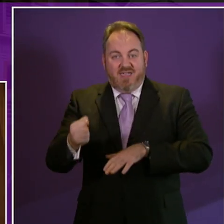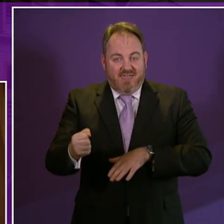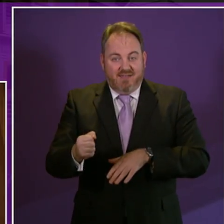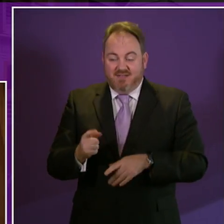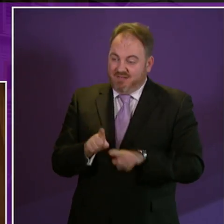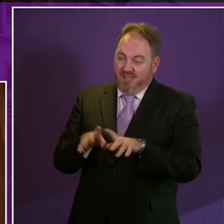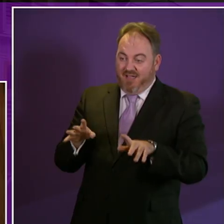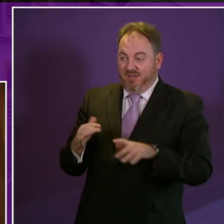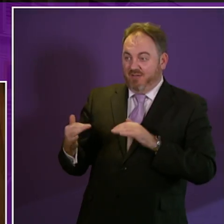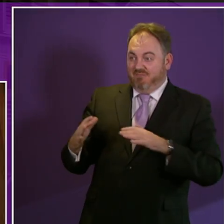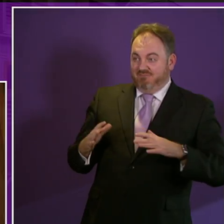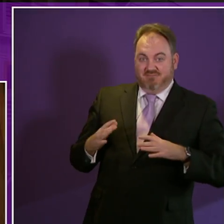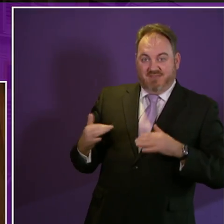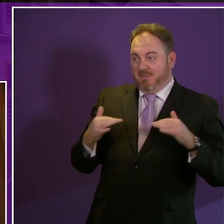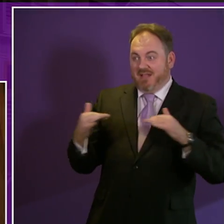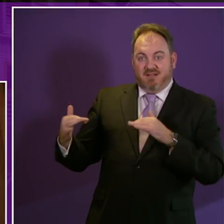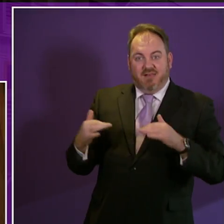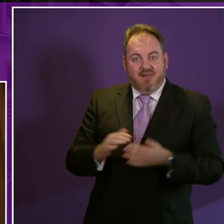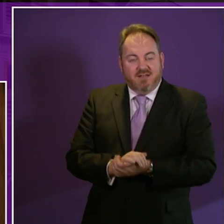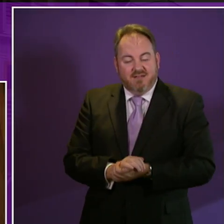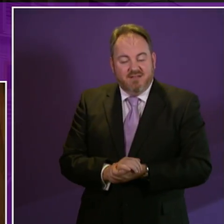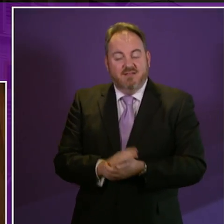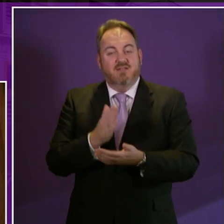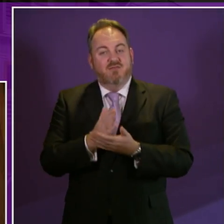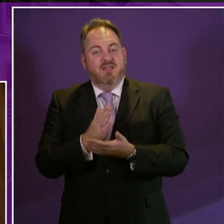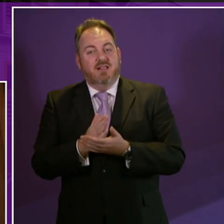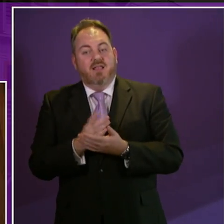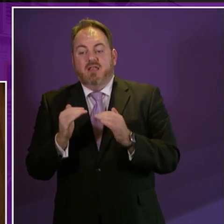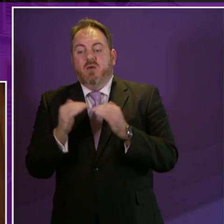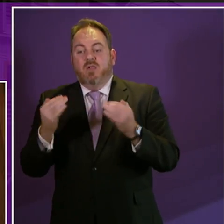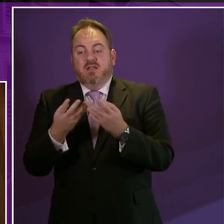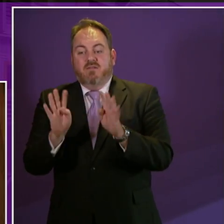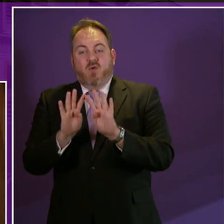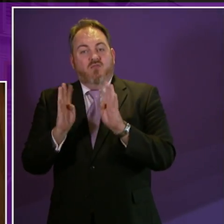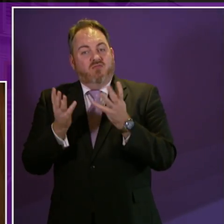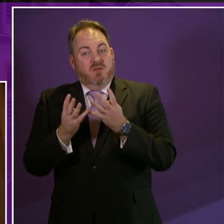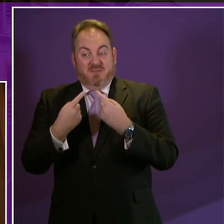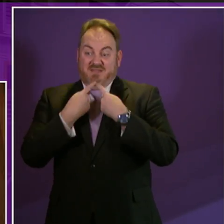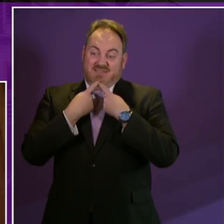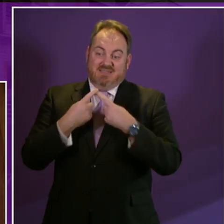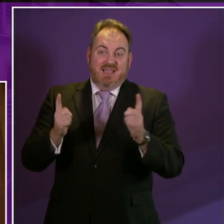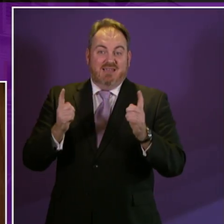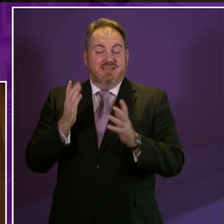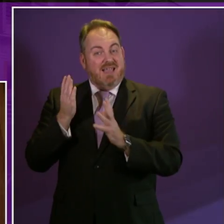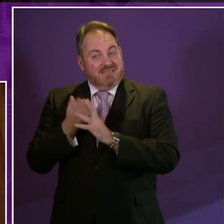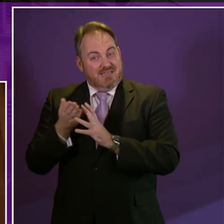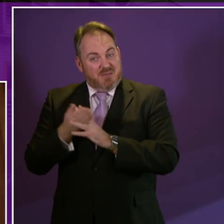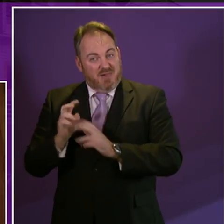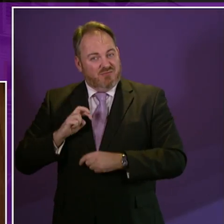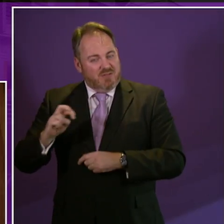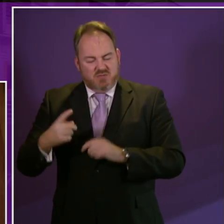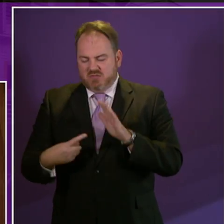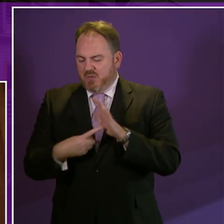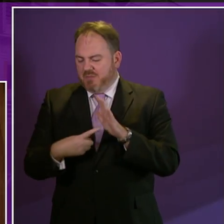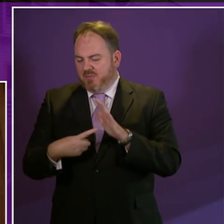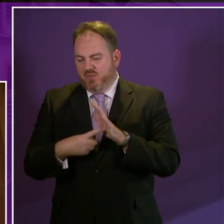But Morvan Brooks, the CEO of Scottish Disability Equality Forum, stated that accessible transport is vital to